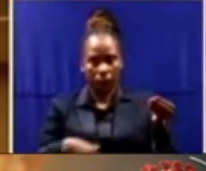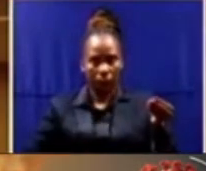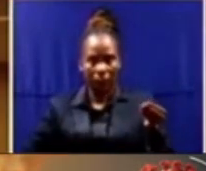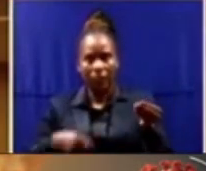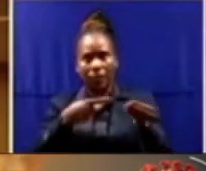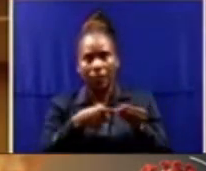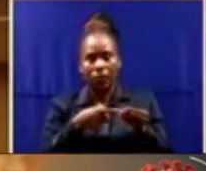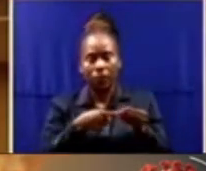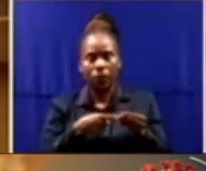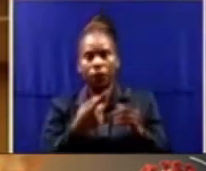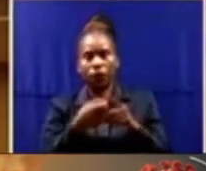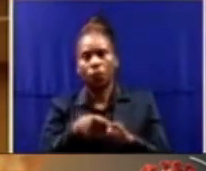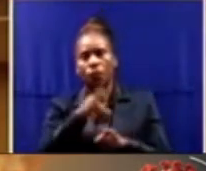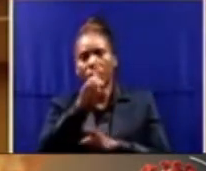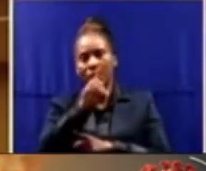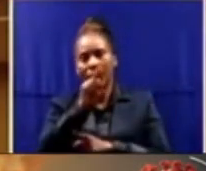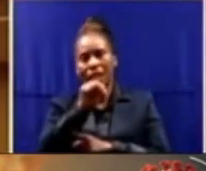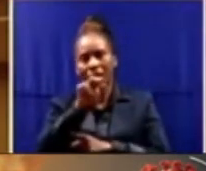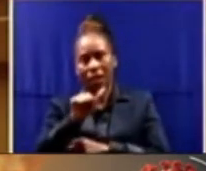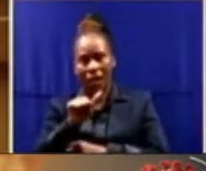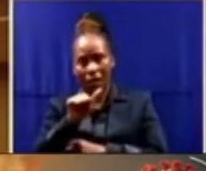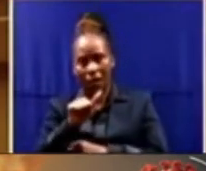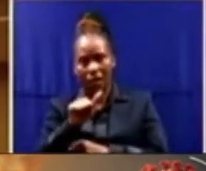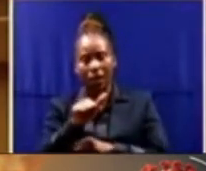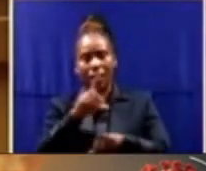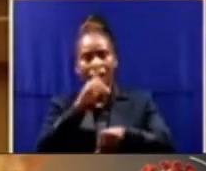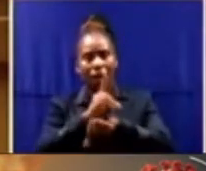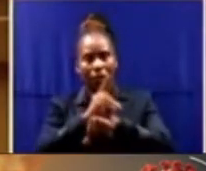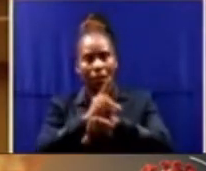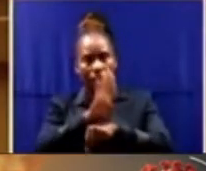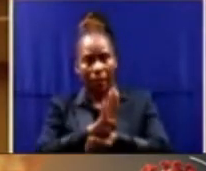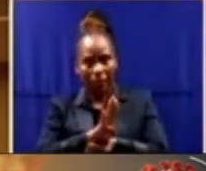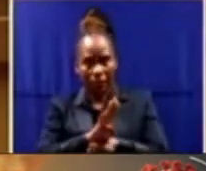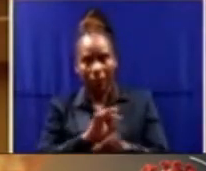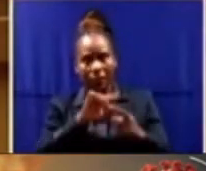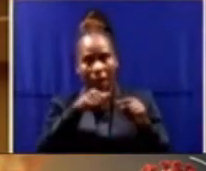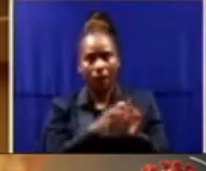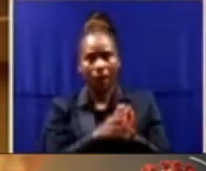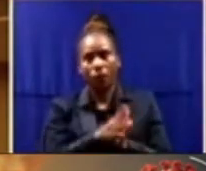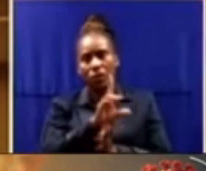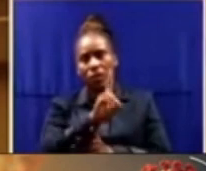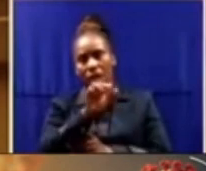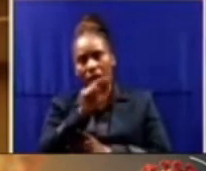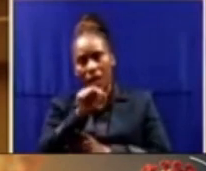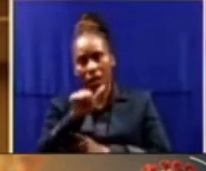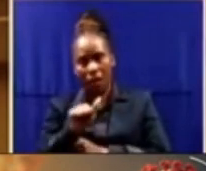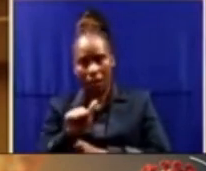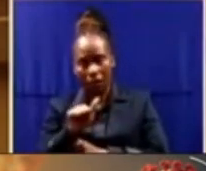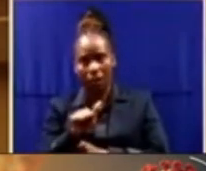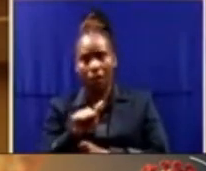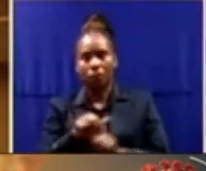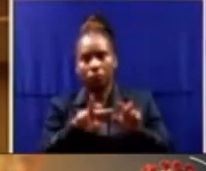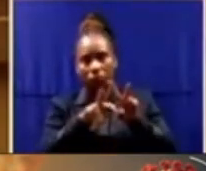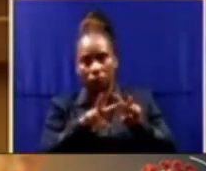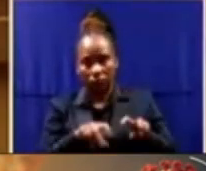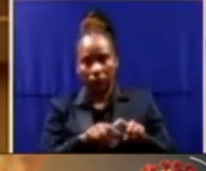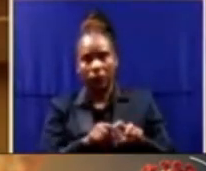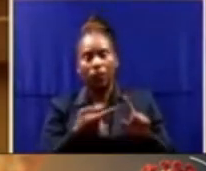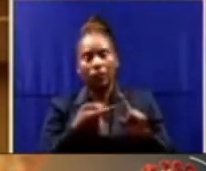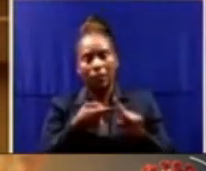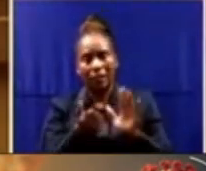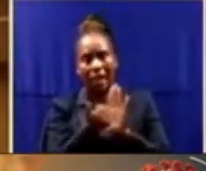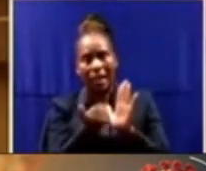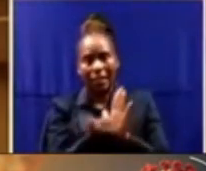and improved regulation in the field of DNA forensics. Most notably, this act made it possible to